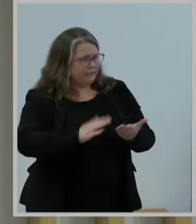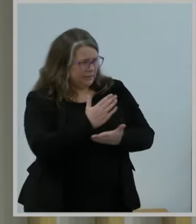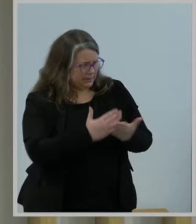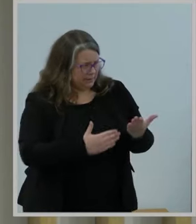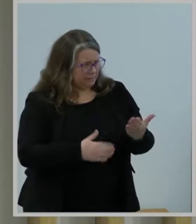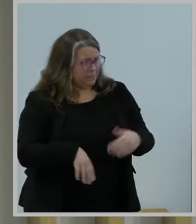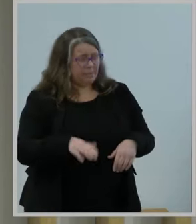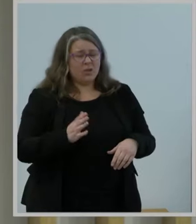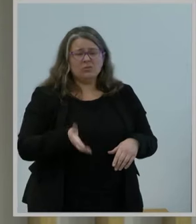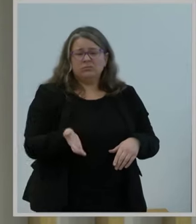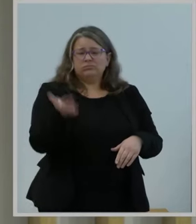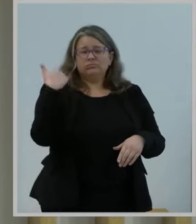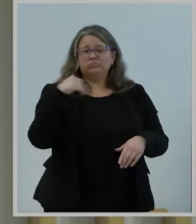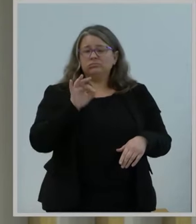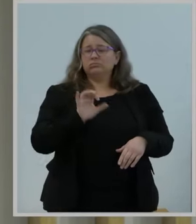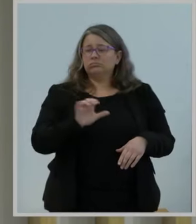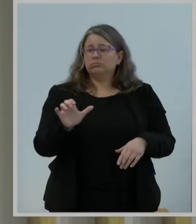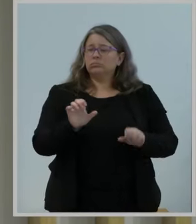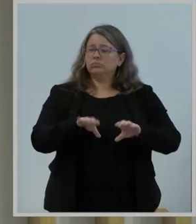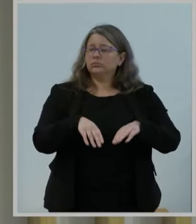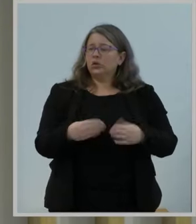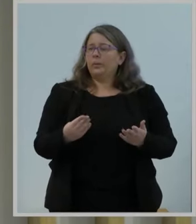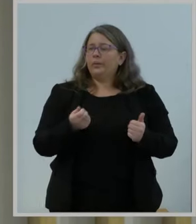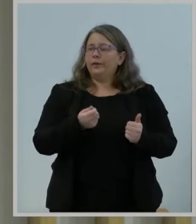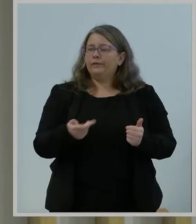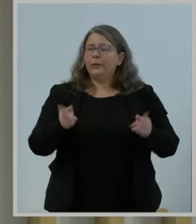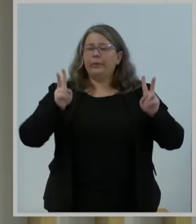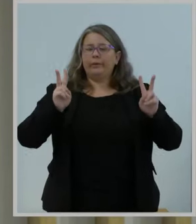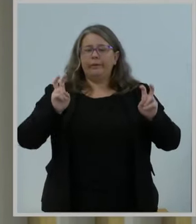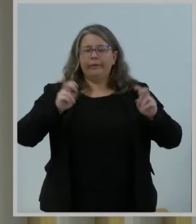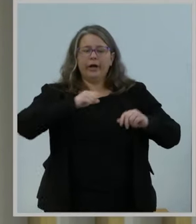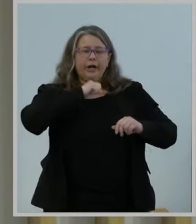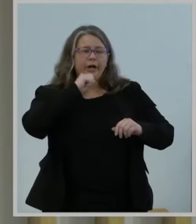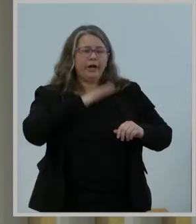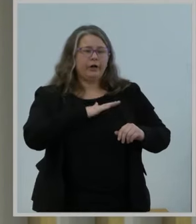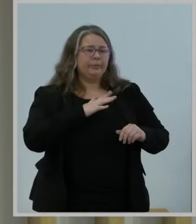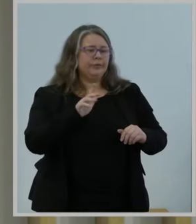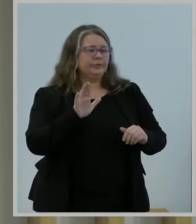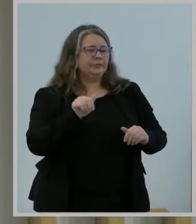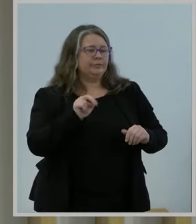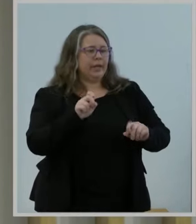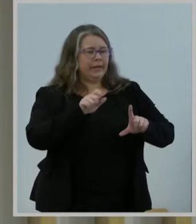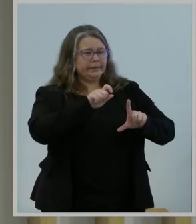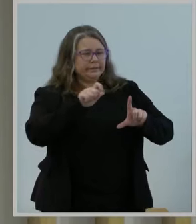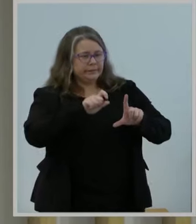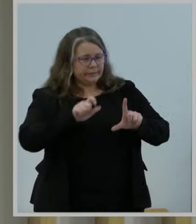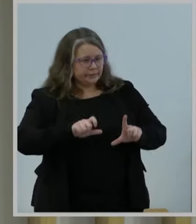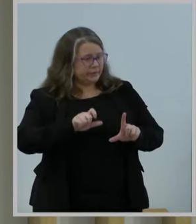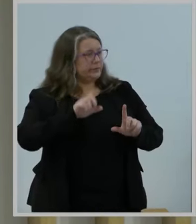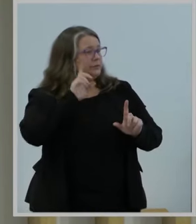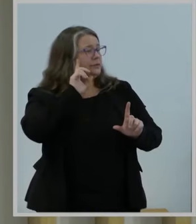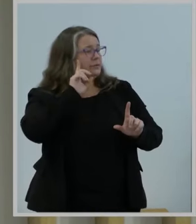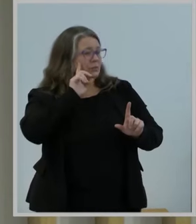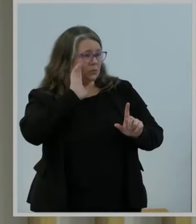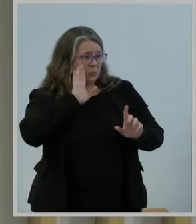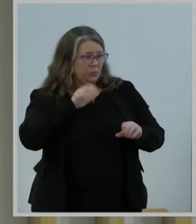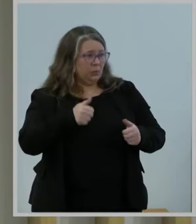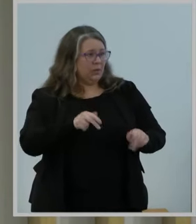airwaves that were widely viewed as garbage bands, to anyone who followed some basic technical rules.